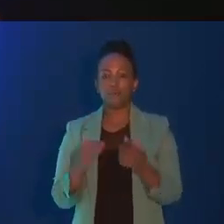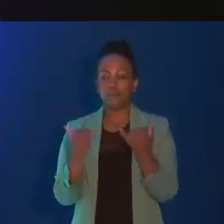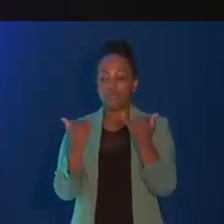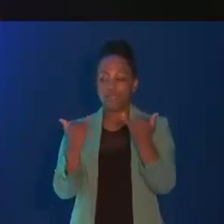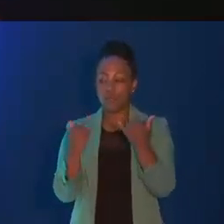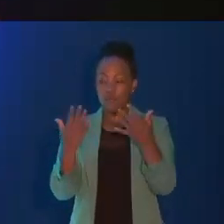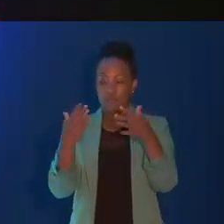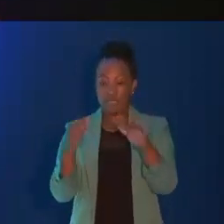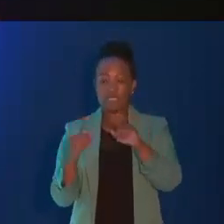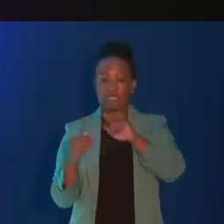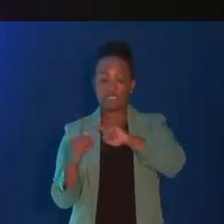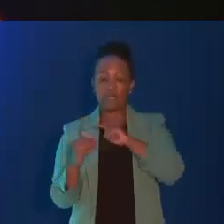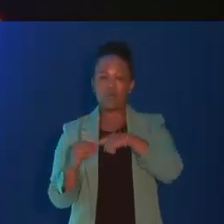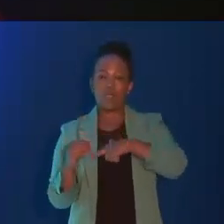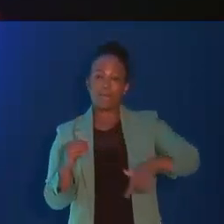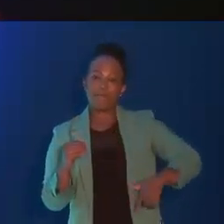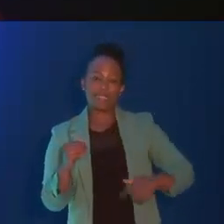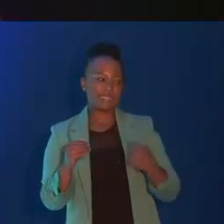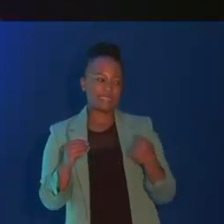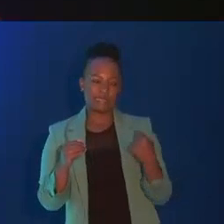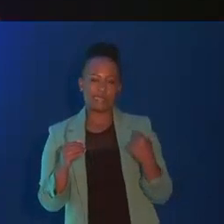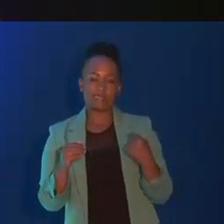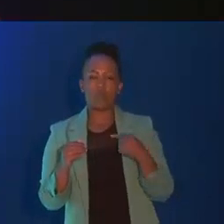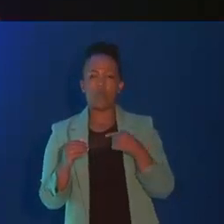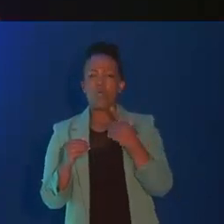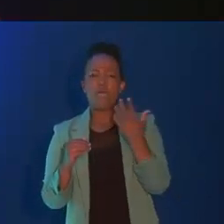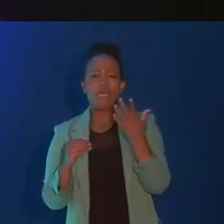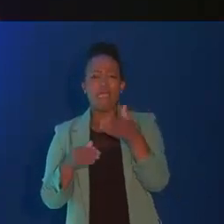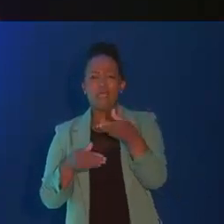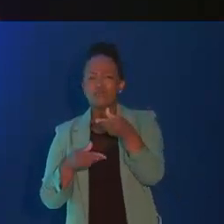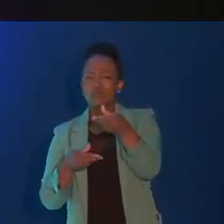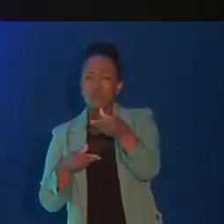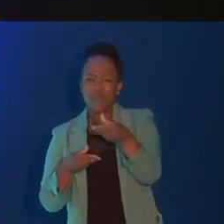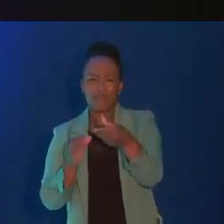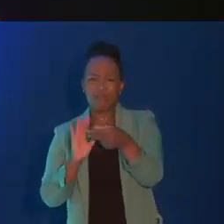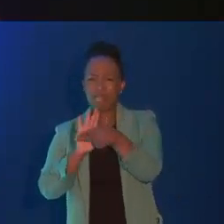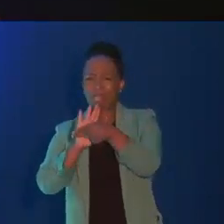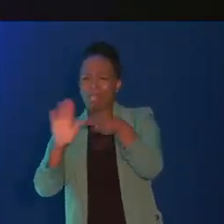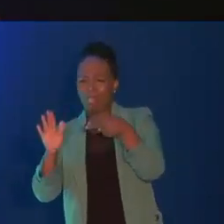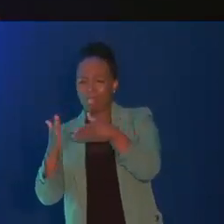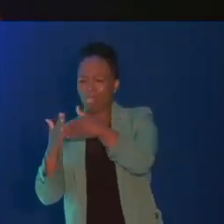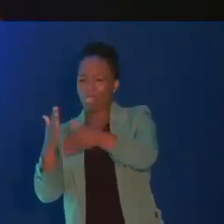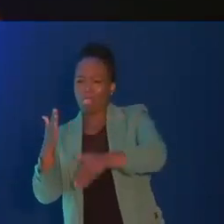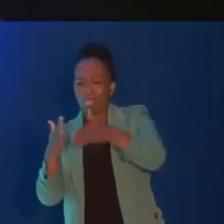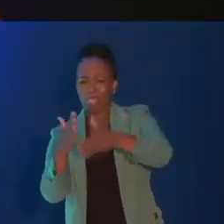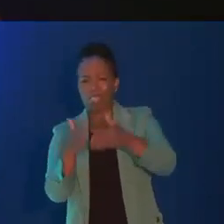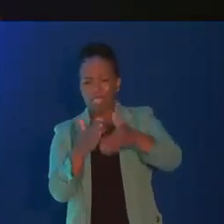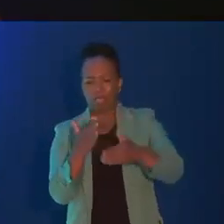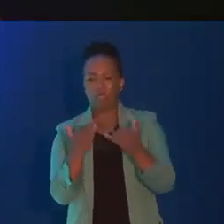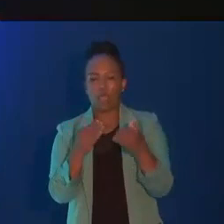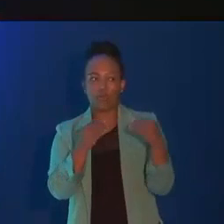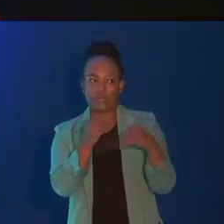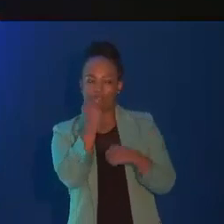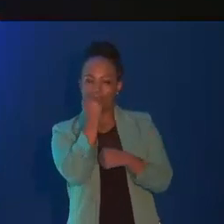Reduction Office in the presidency to reduce the the cost of regulatory compliance, including